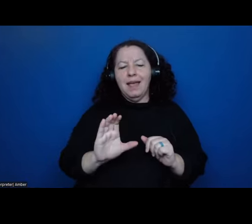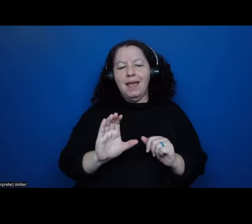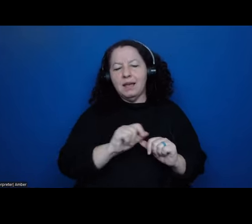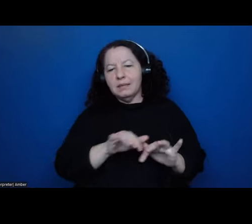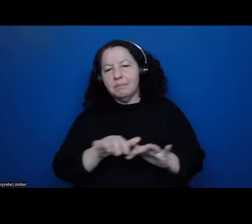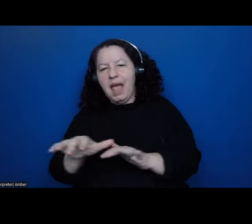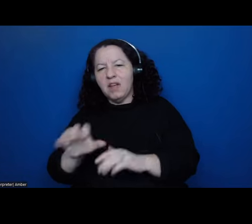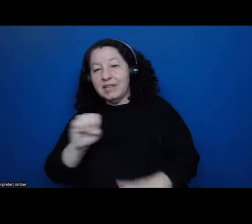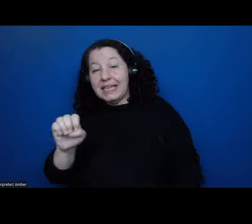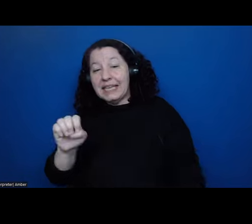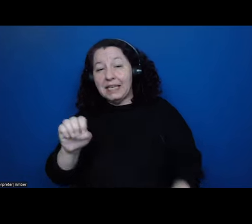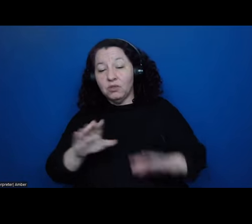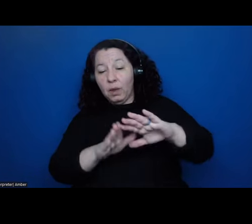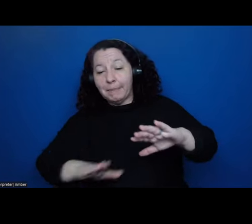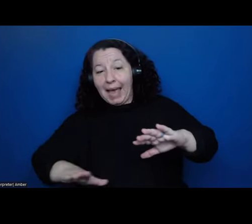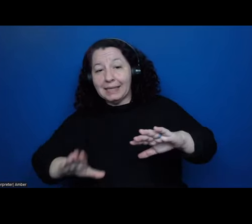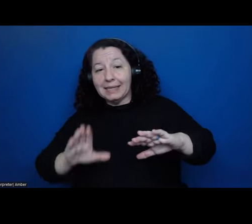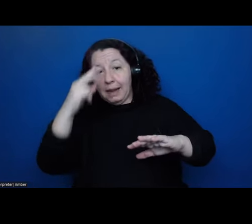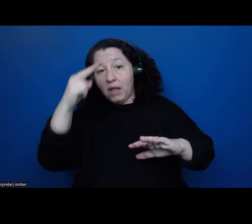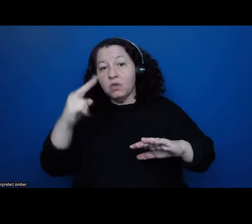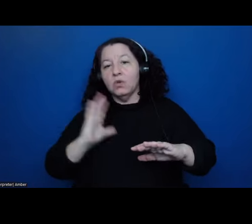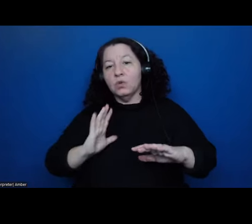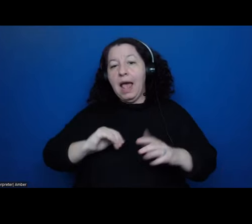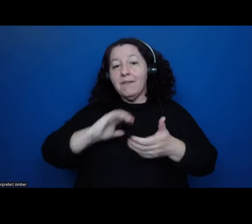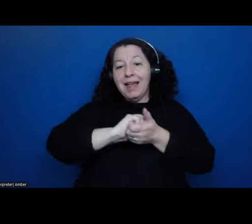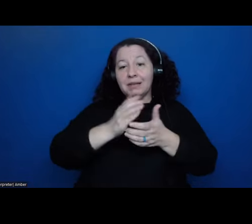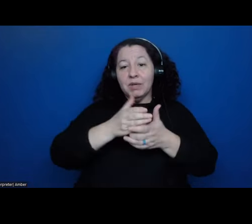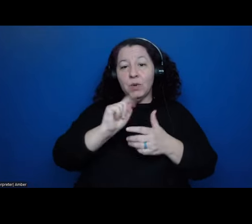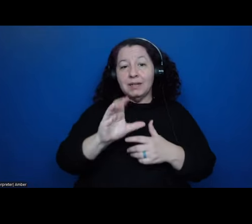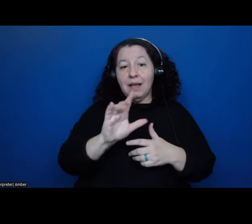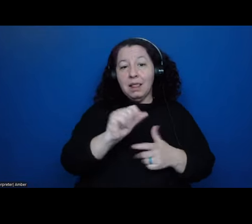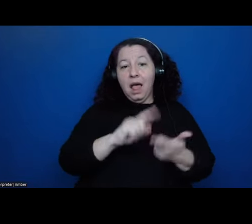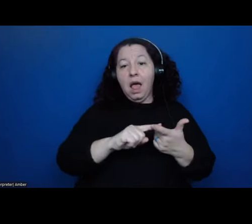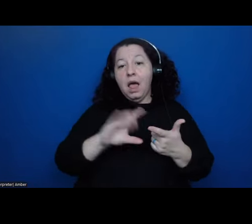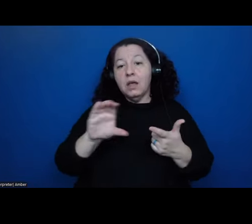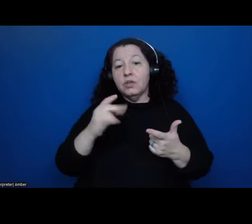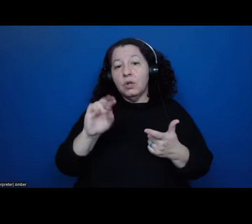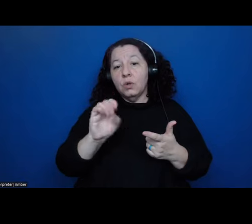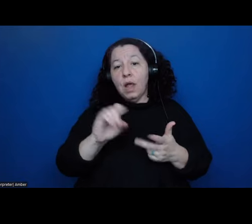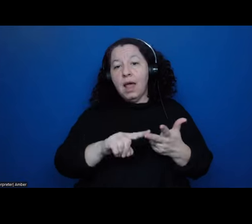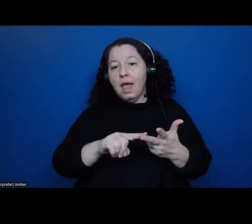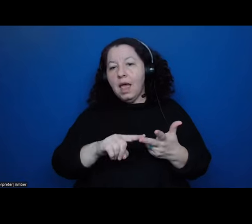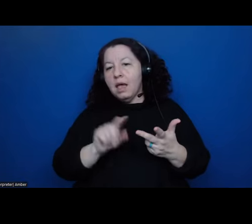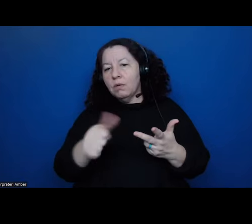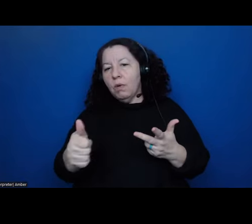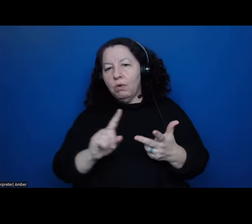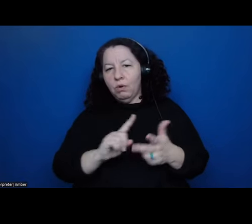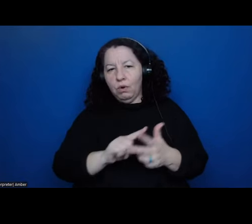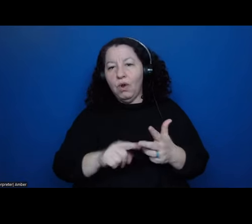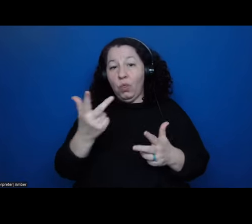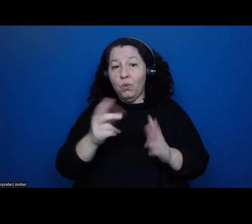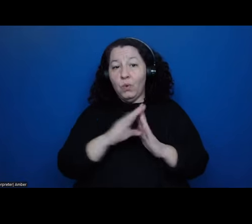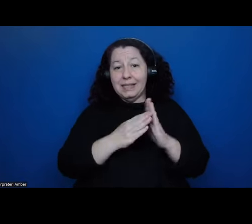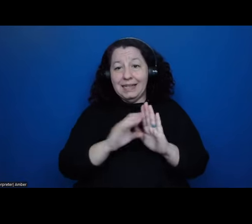wasn't an alliance between Tlaxcala, Cholula, and Huehuatzingo. They were three different city states. And so they had their own